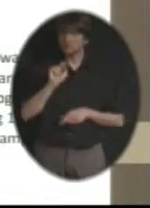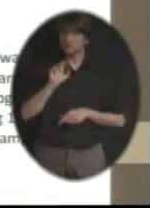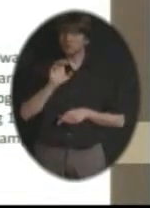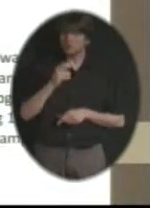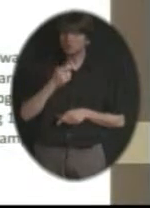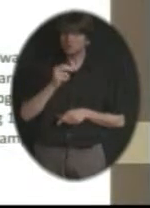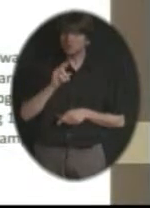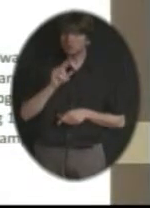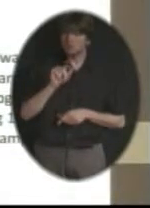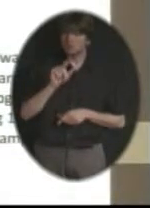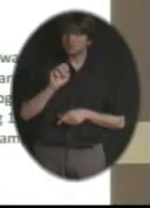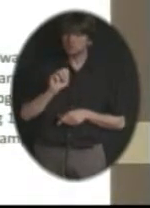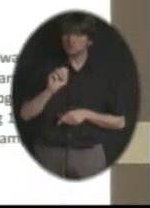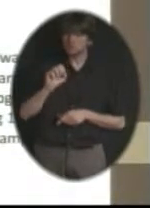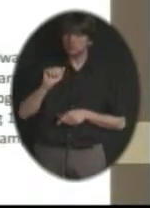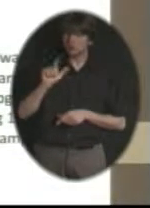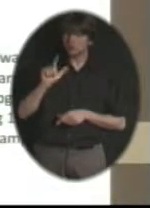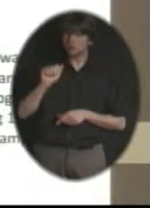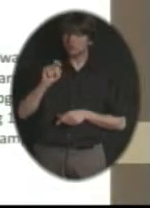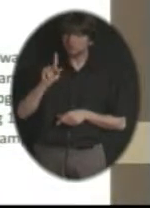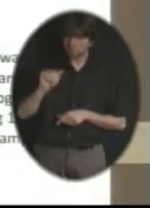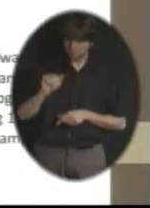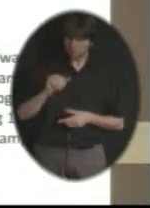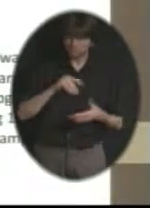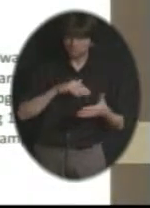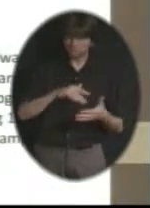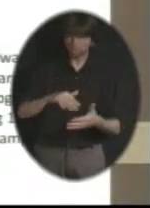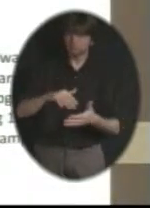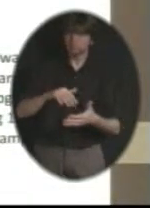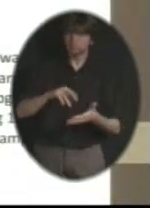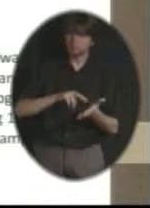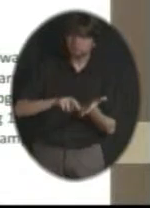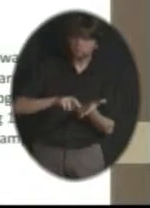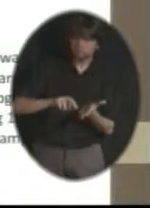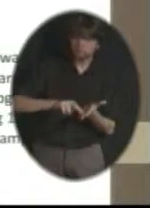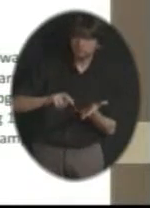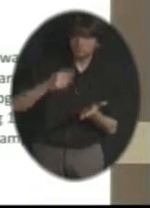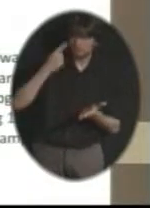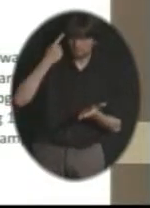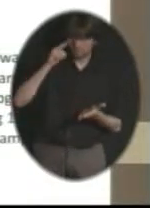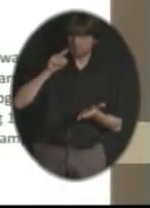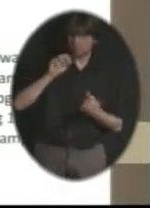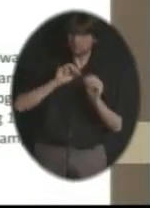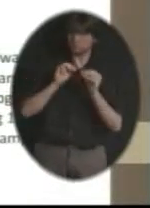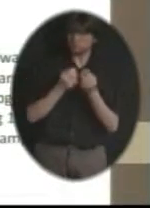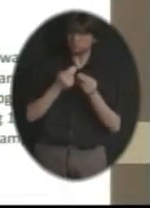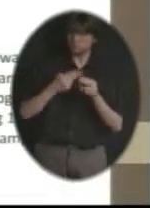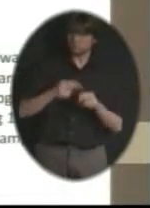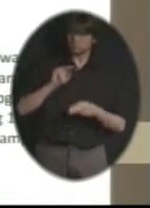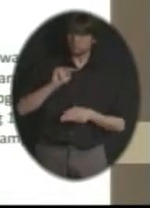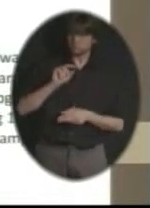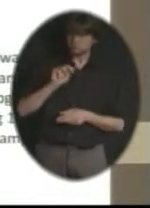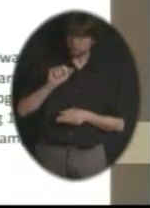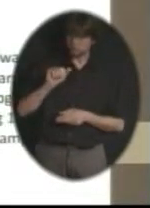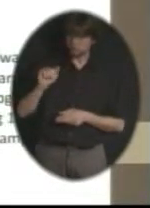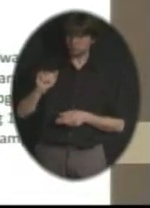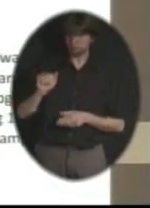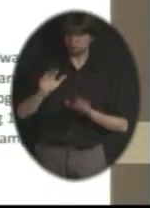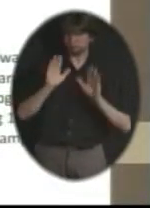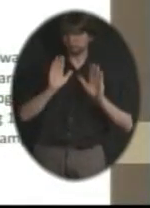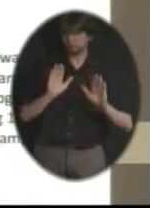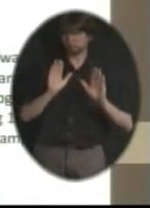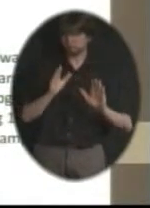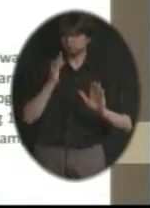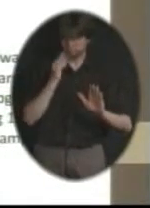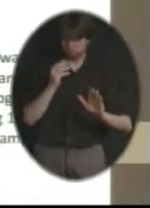project for NOAA, which is just a spectacular experience for her, and she's going to be finishing up at Iowa State